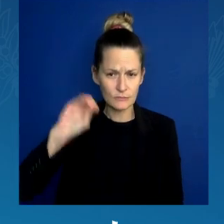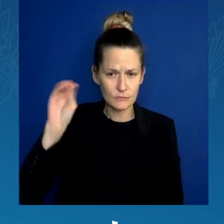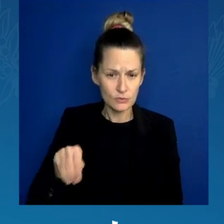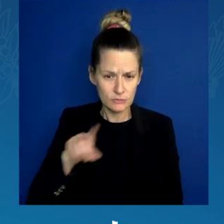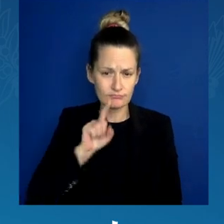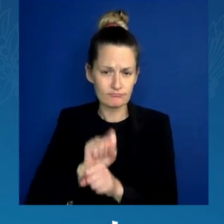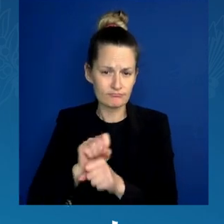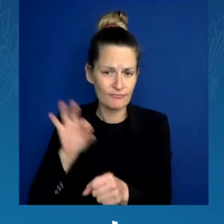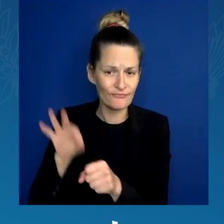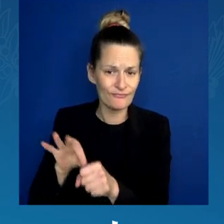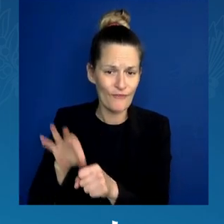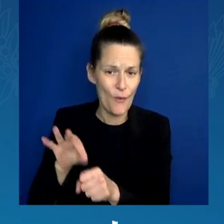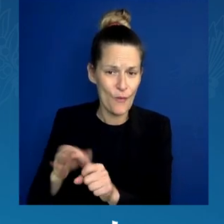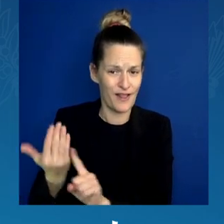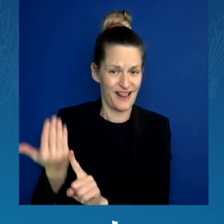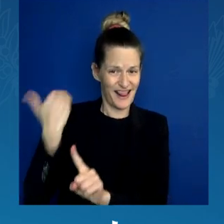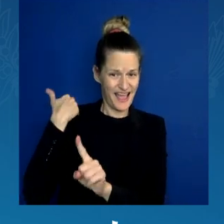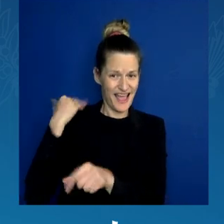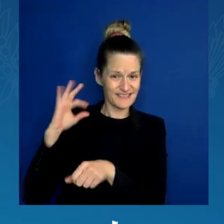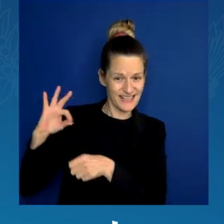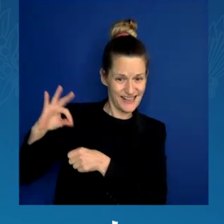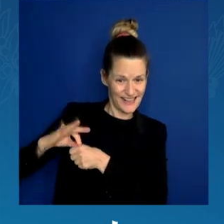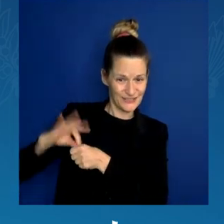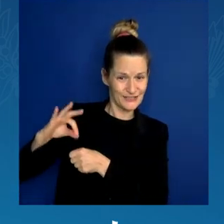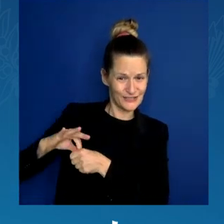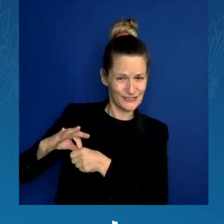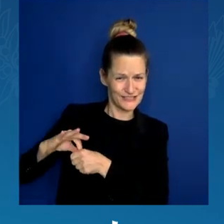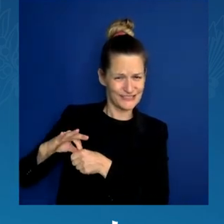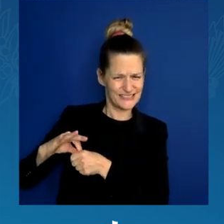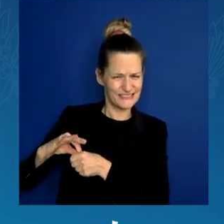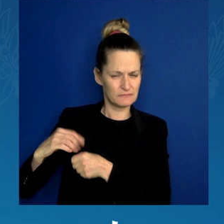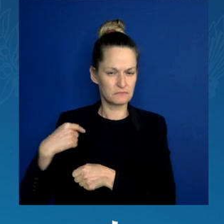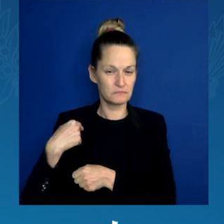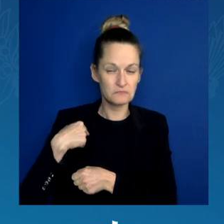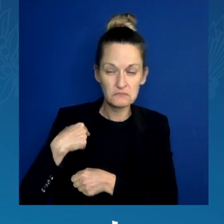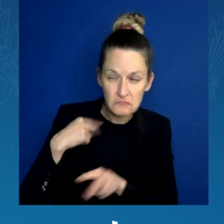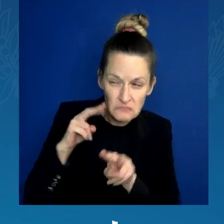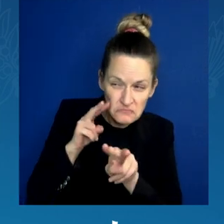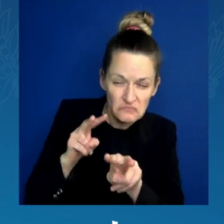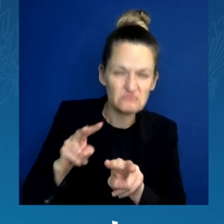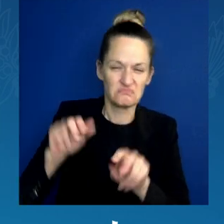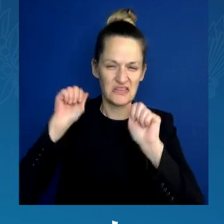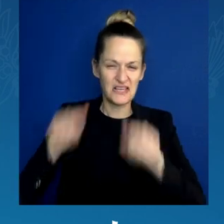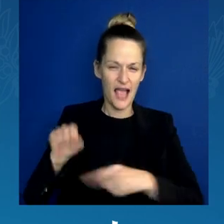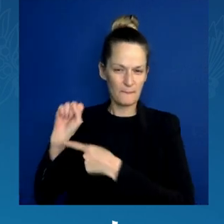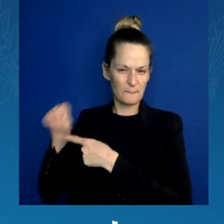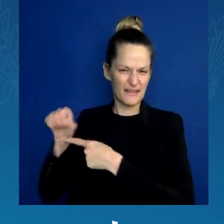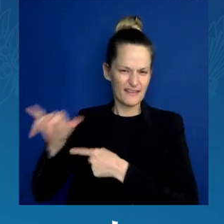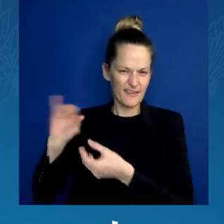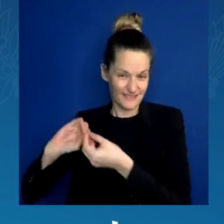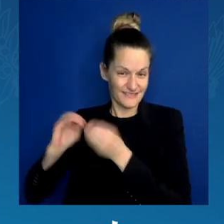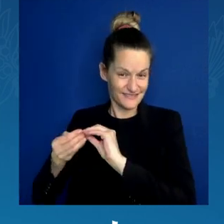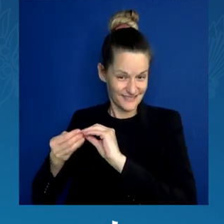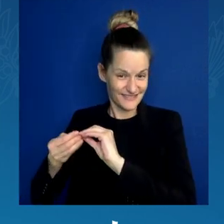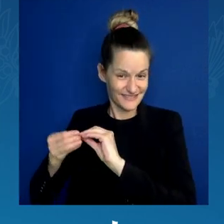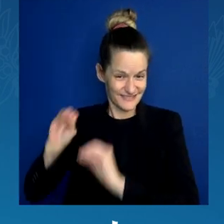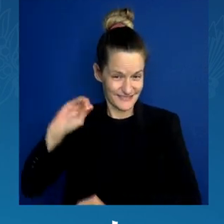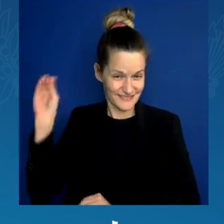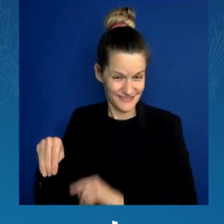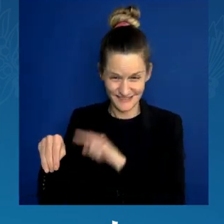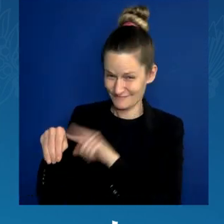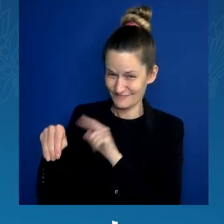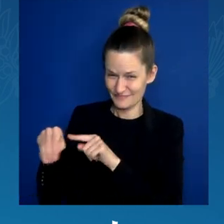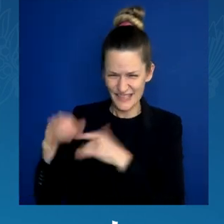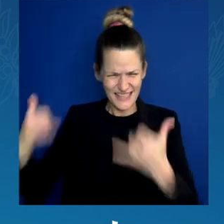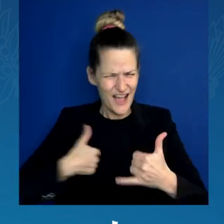And in fact, I care so deeply about us increasing voter turnout, voter engagement, that